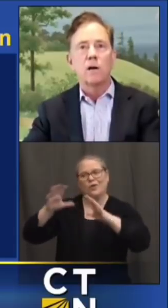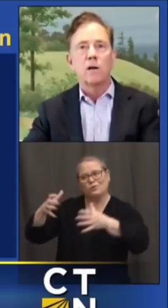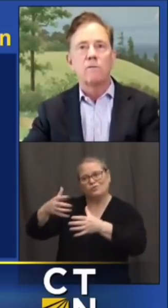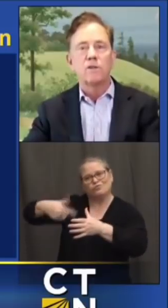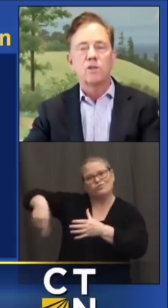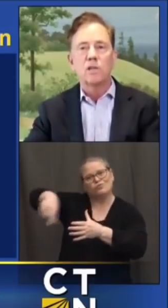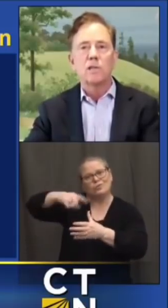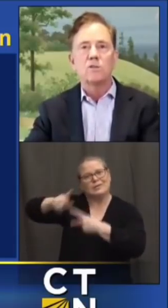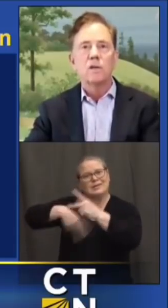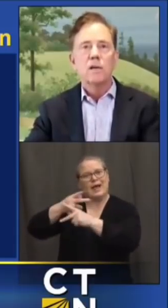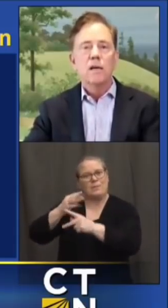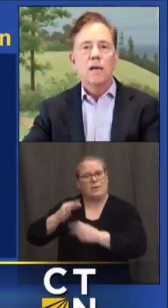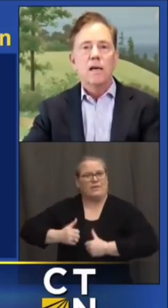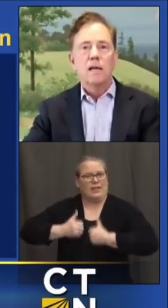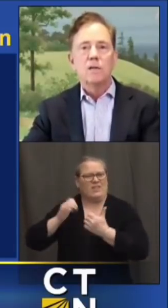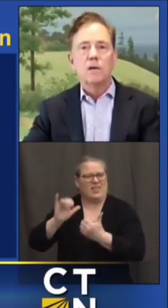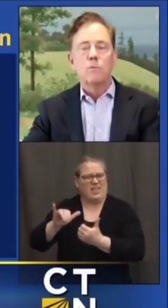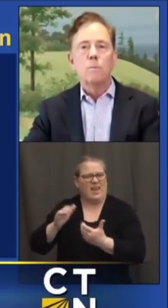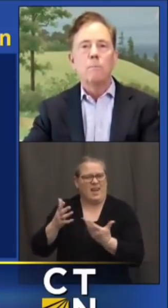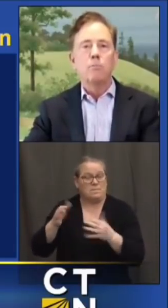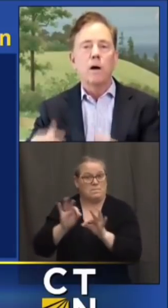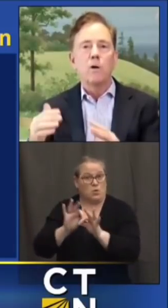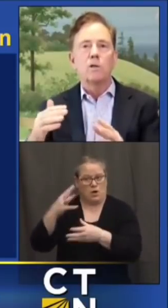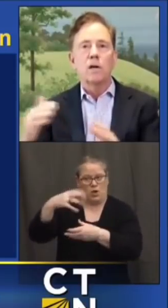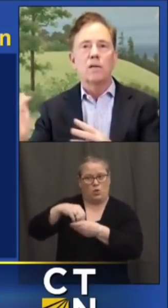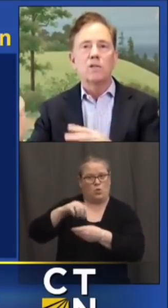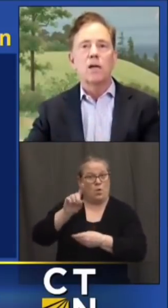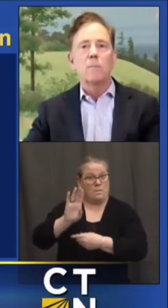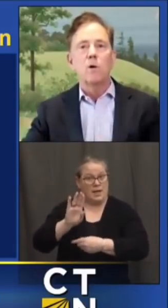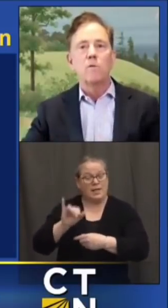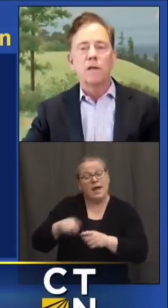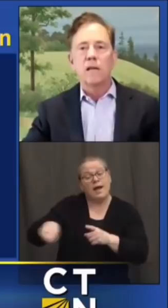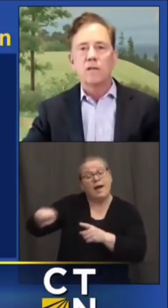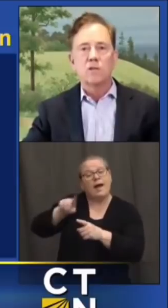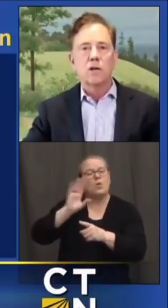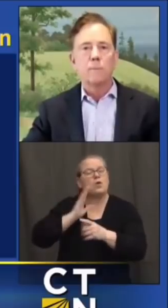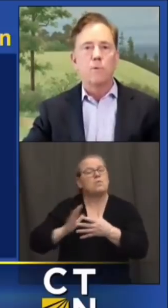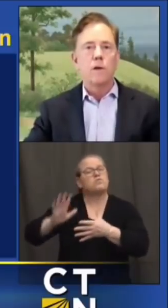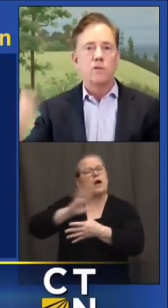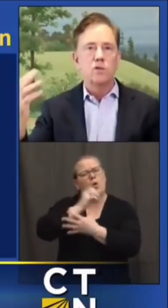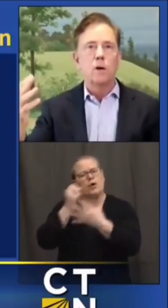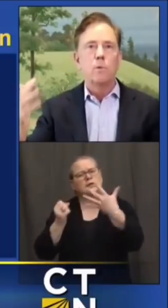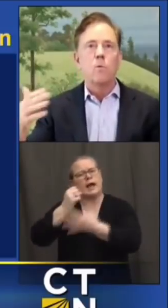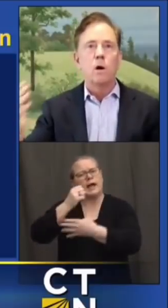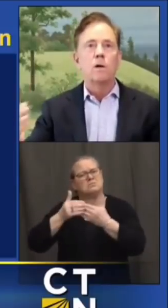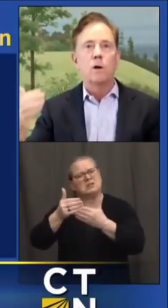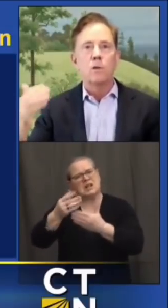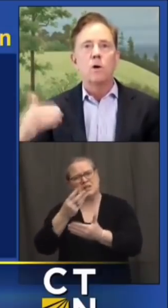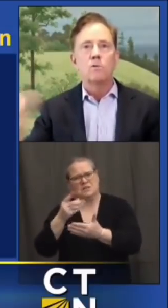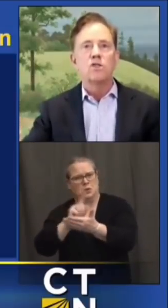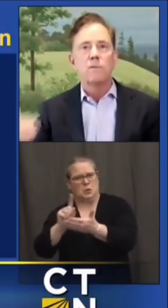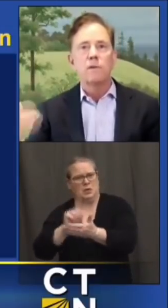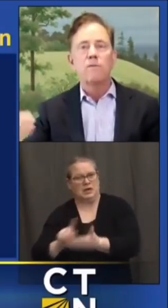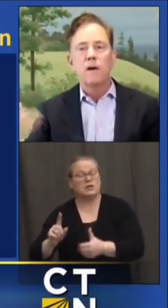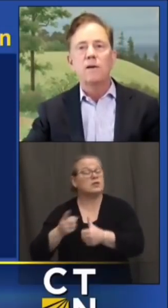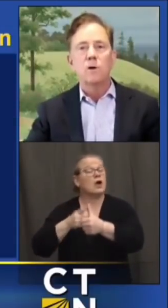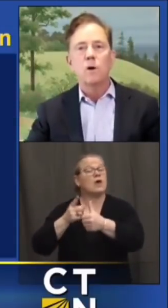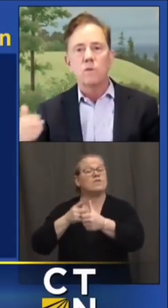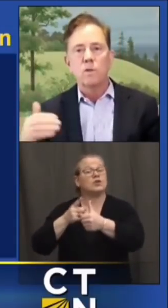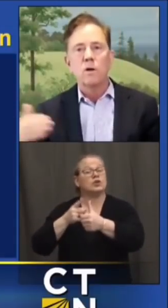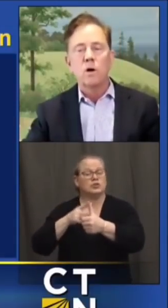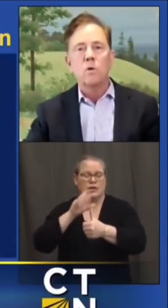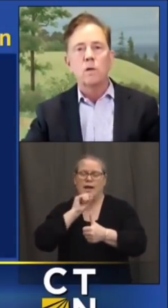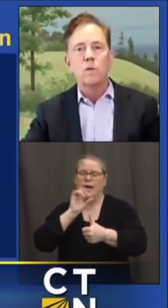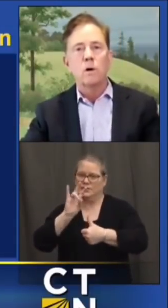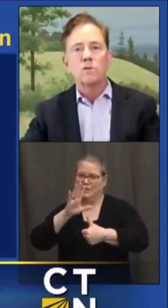the congregate facilities and uh we'll be prioritizing them over the next couple weeks number one are those 75 and